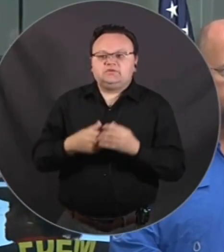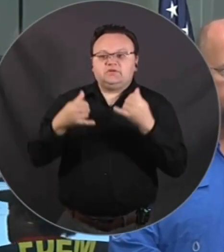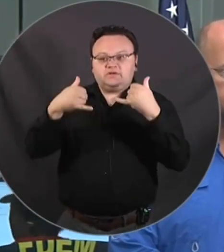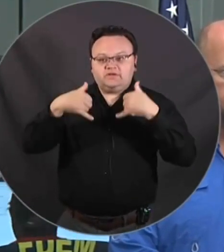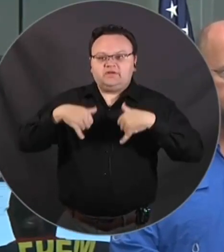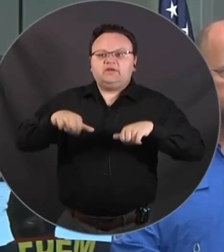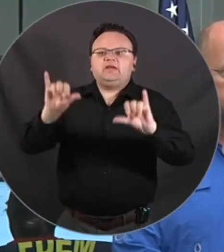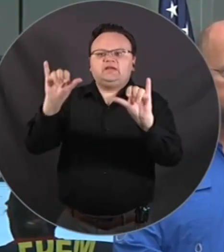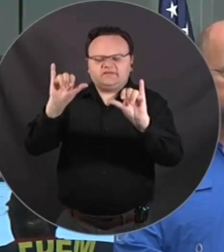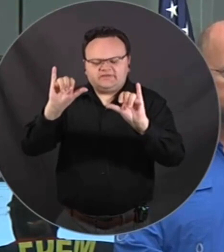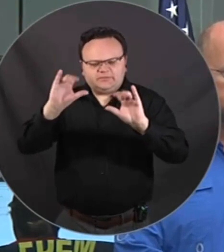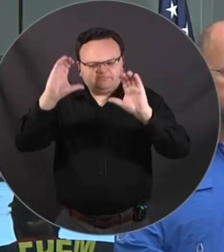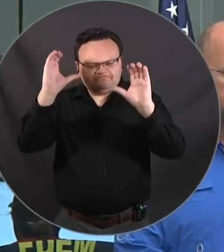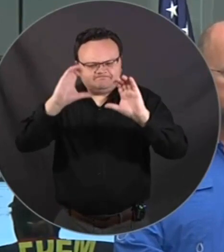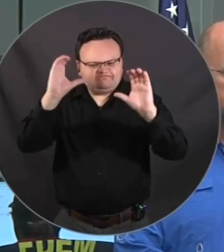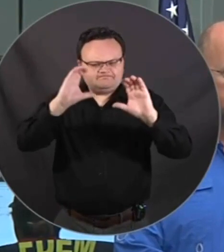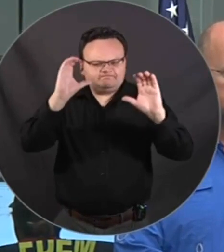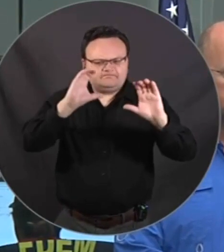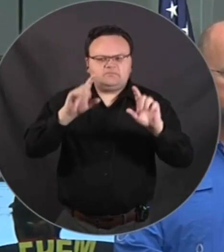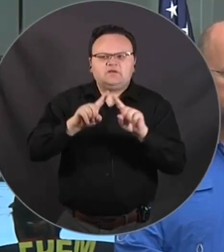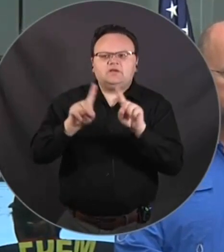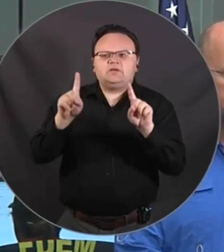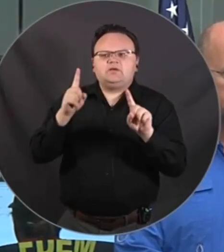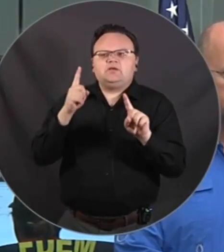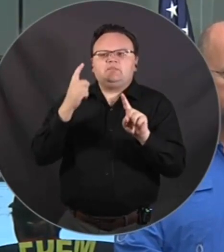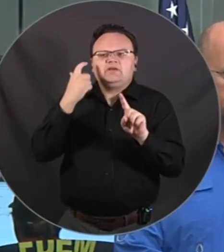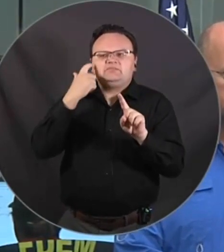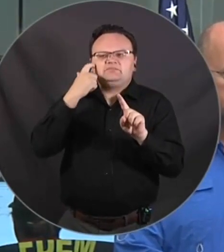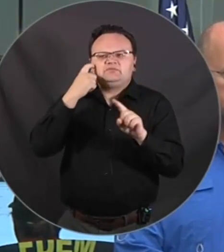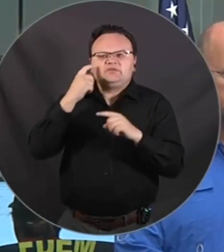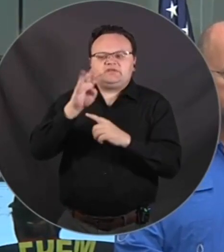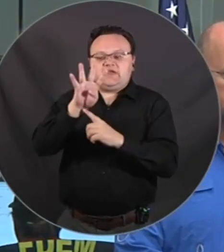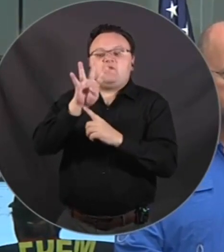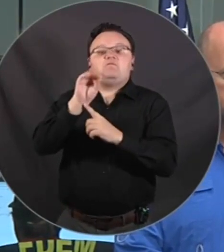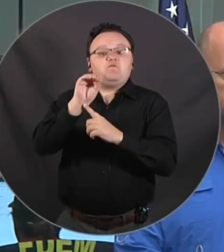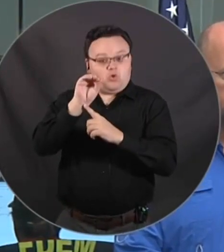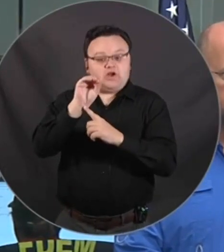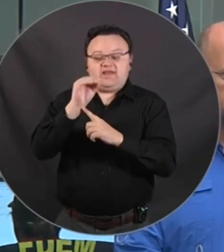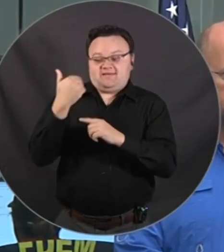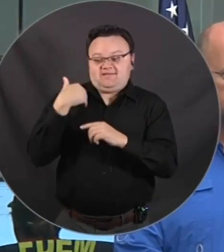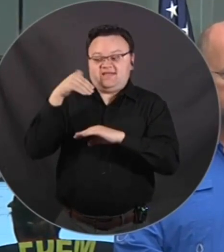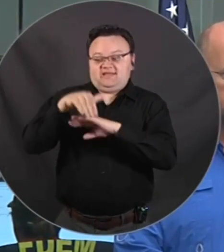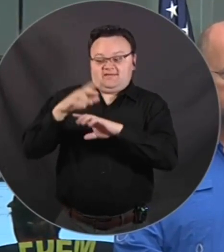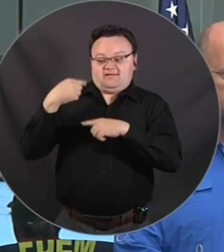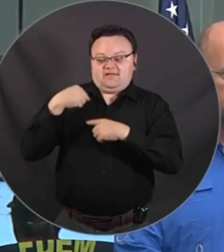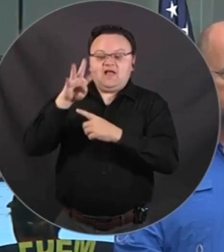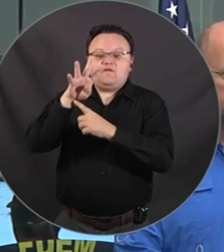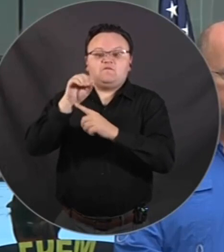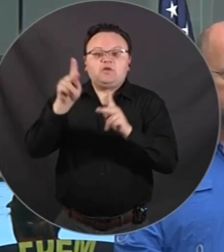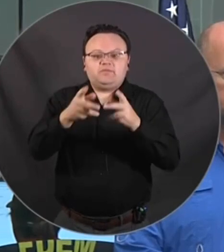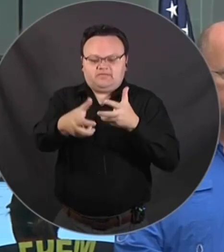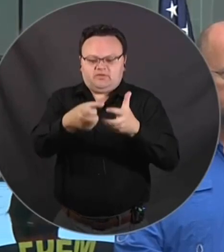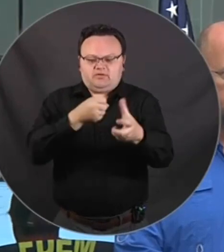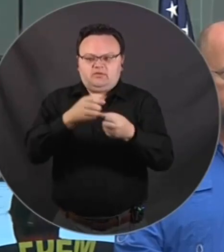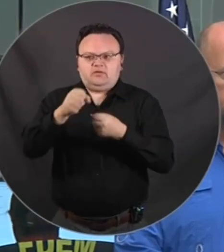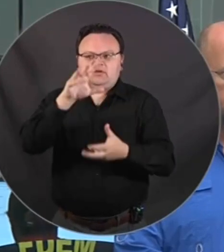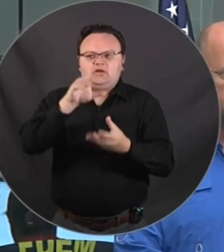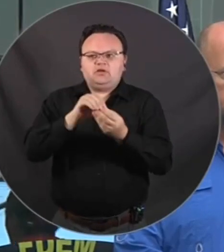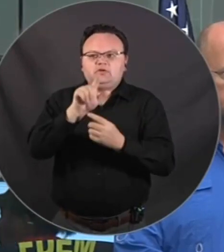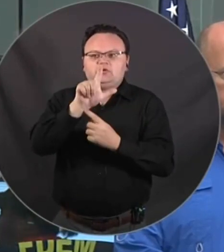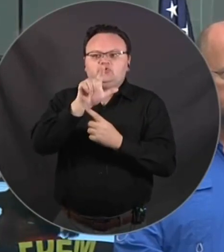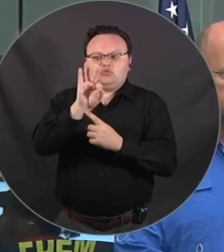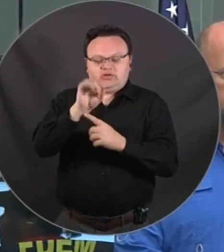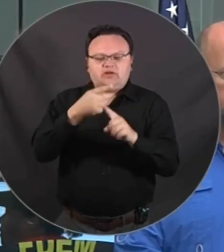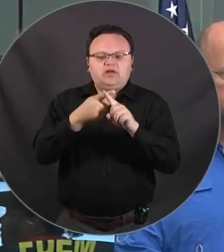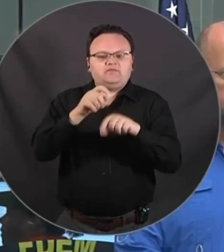rolling in, but as of last night, there were approximately 40 successful rescues made, including 29 by the Florida